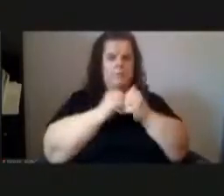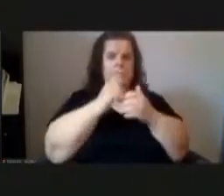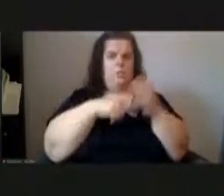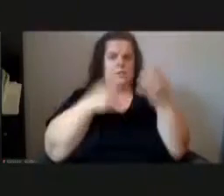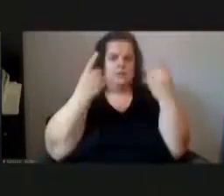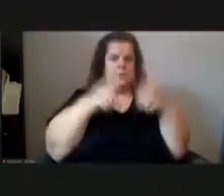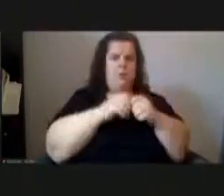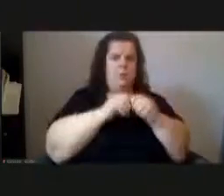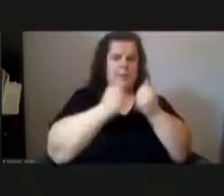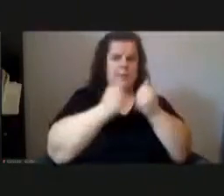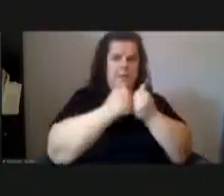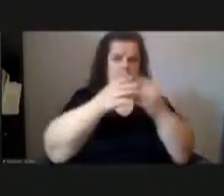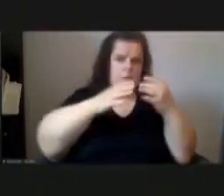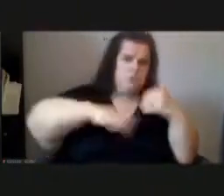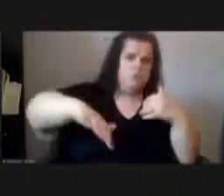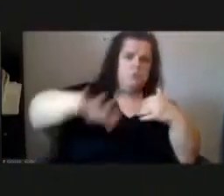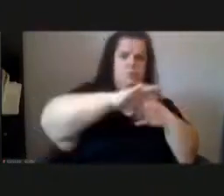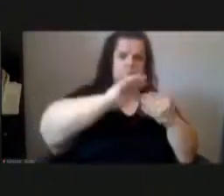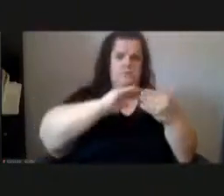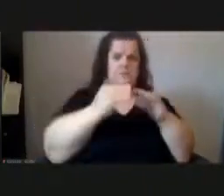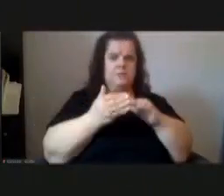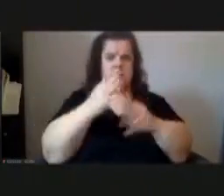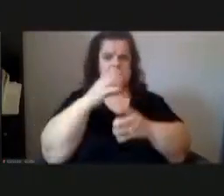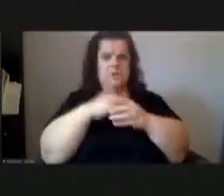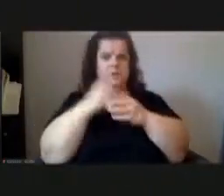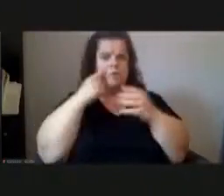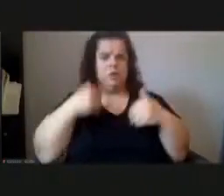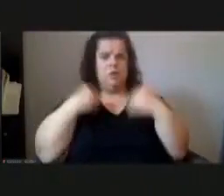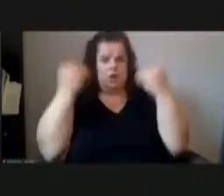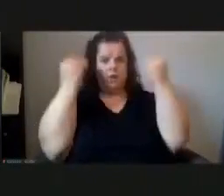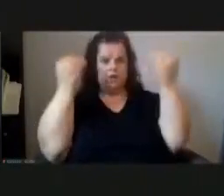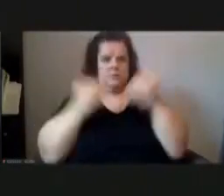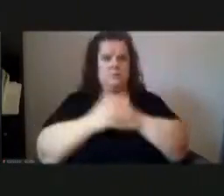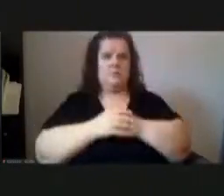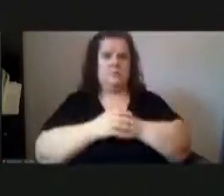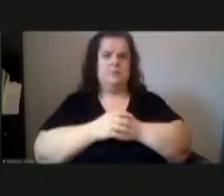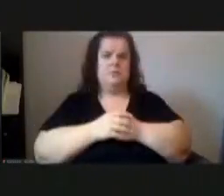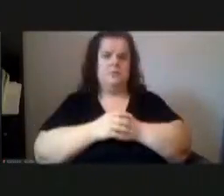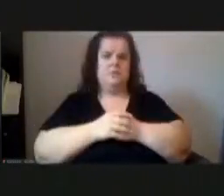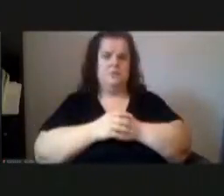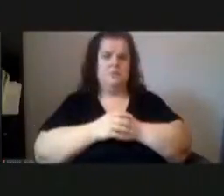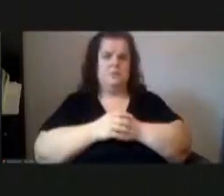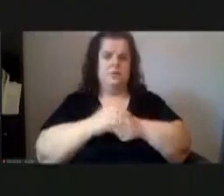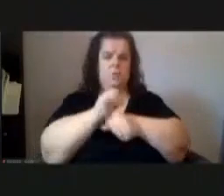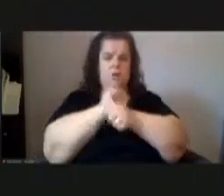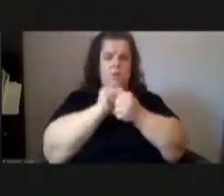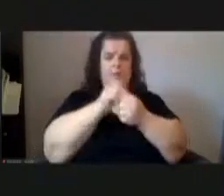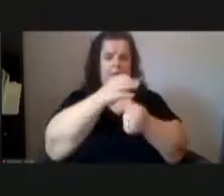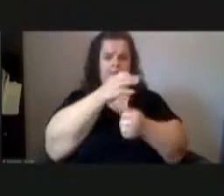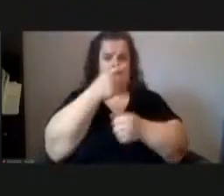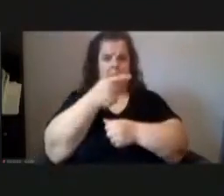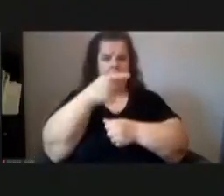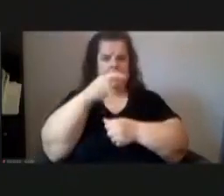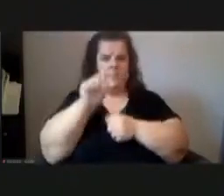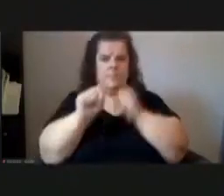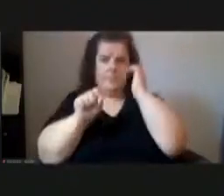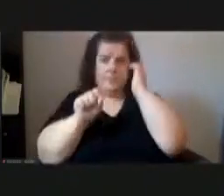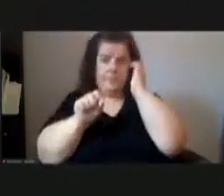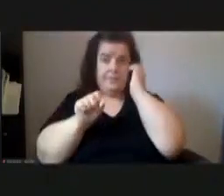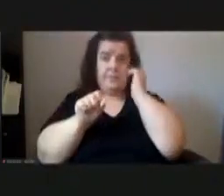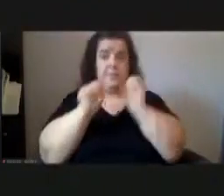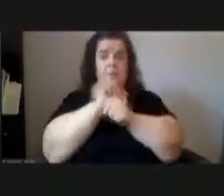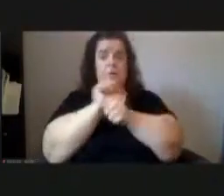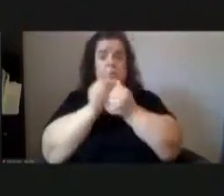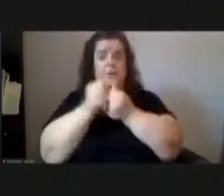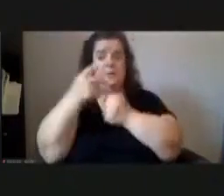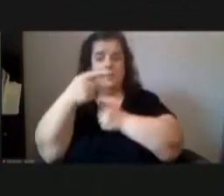across the city of pittsburgh including for young adults um and working with pittsburgh public schools but i do want to say we're not working with pittsburgh public schools